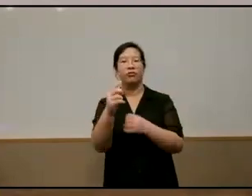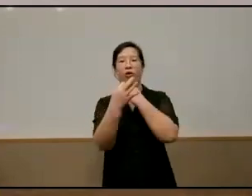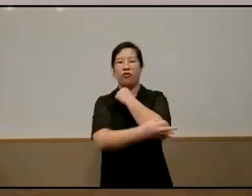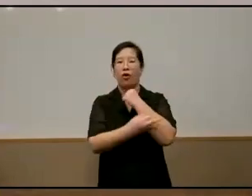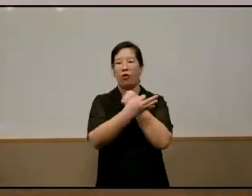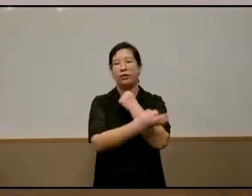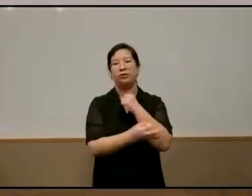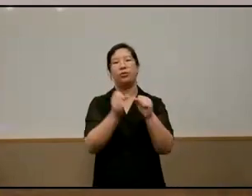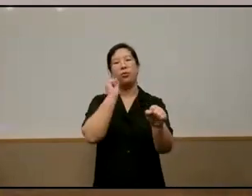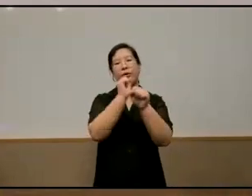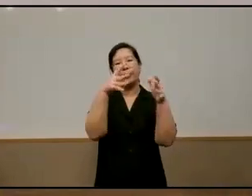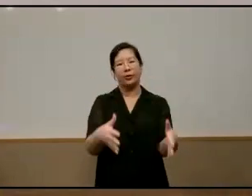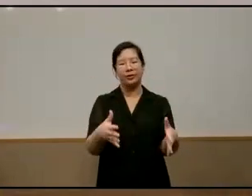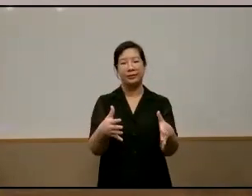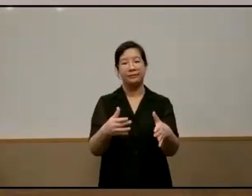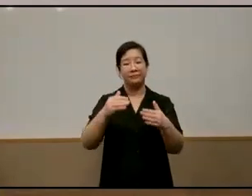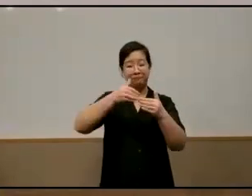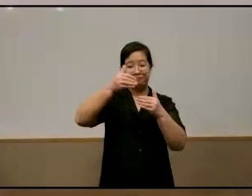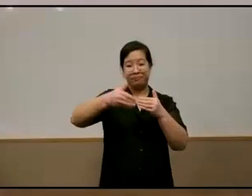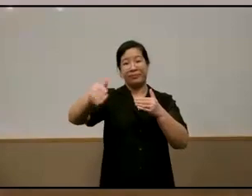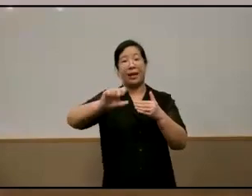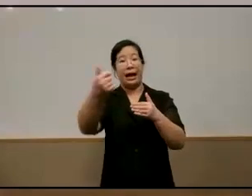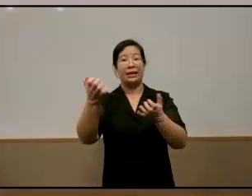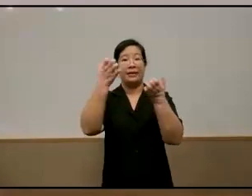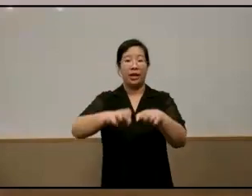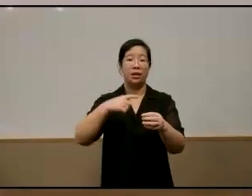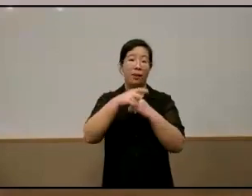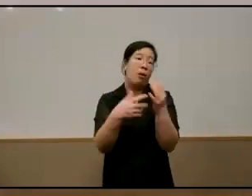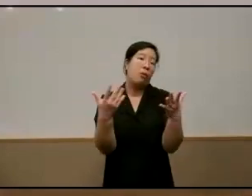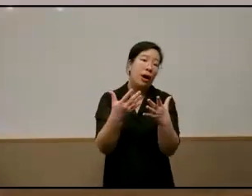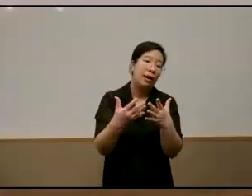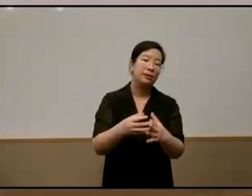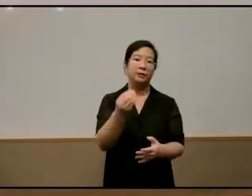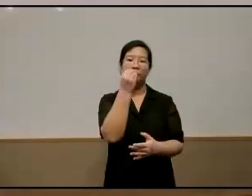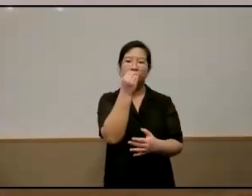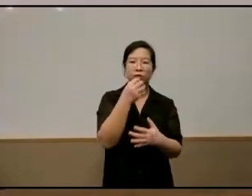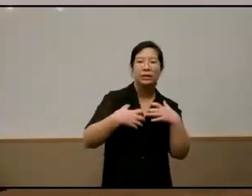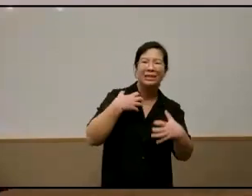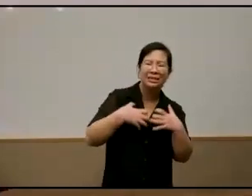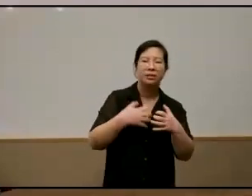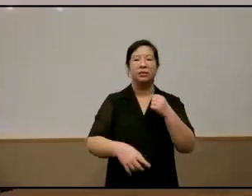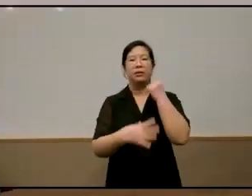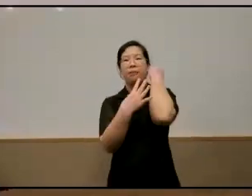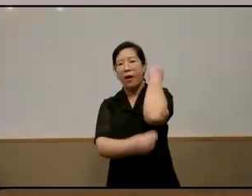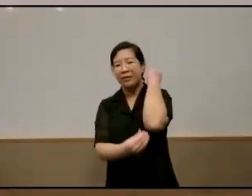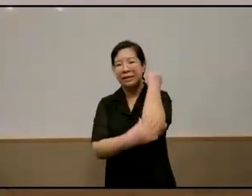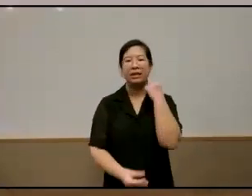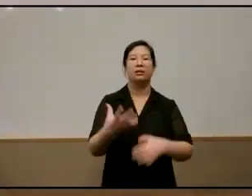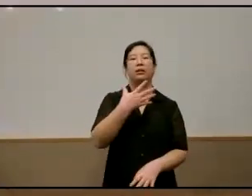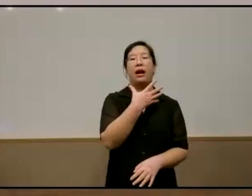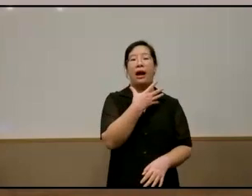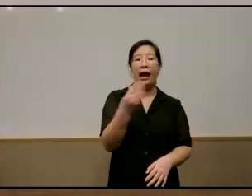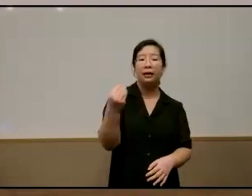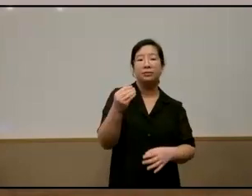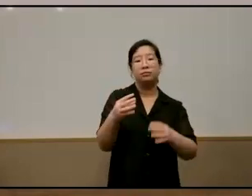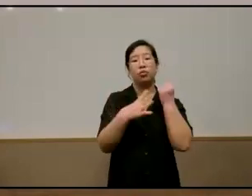subsequent events looked at food food insecurity poverty and the working poor in singapore especially